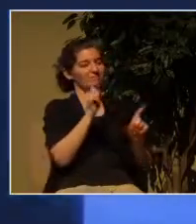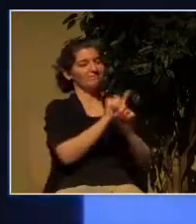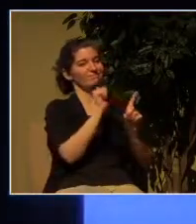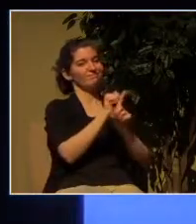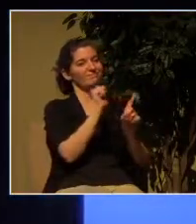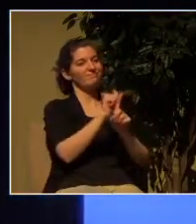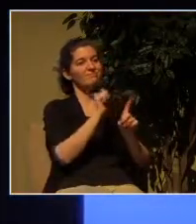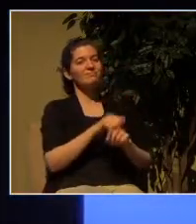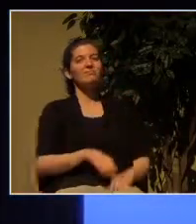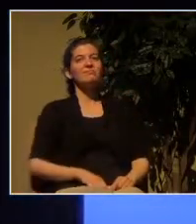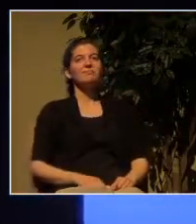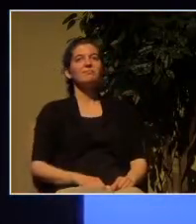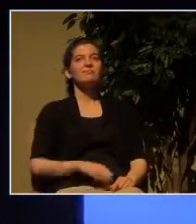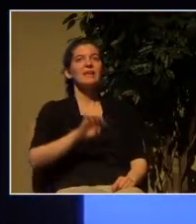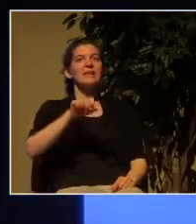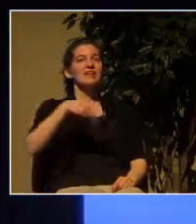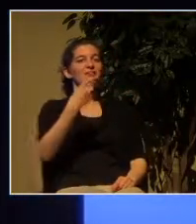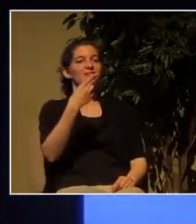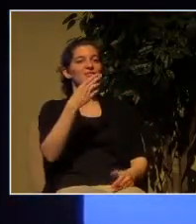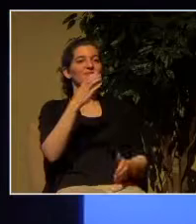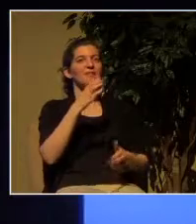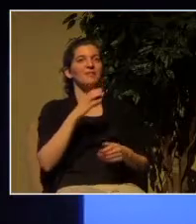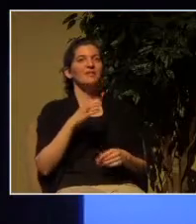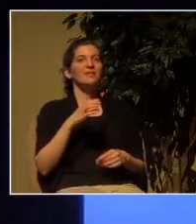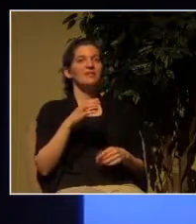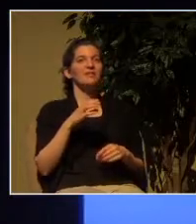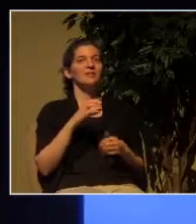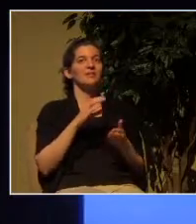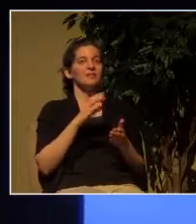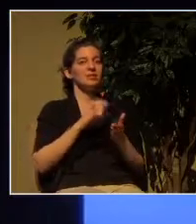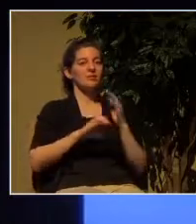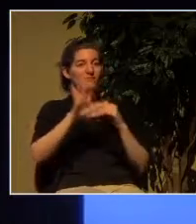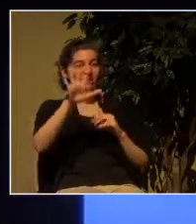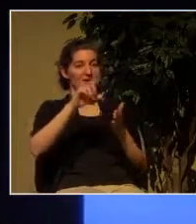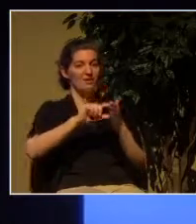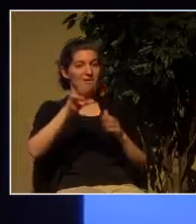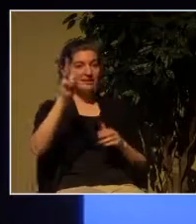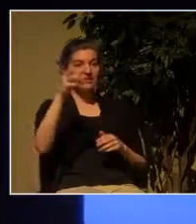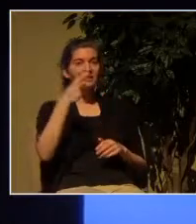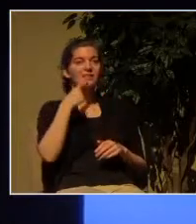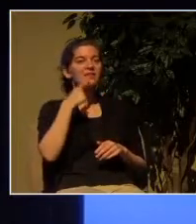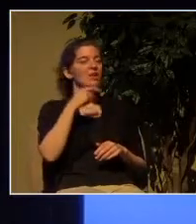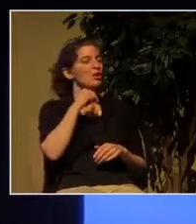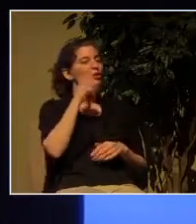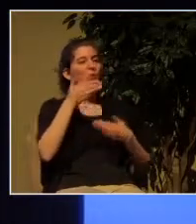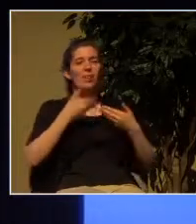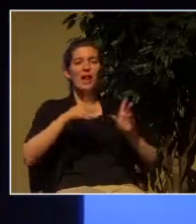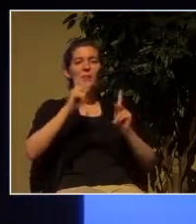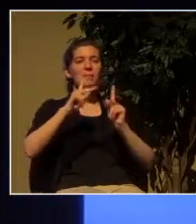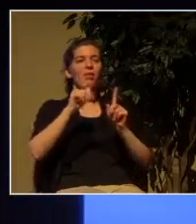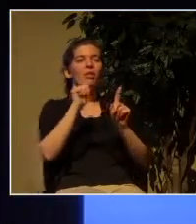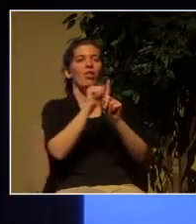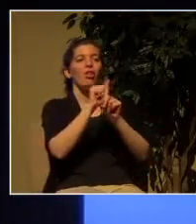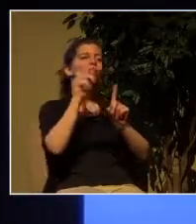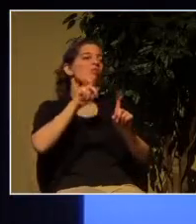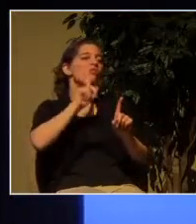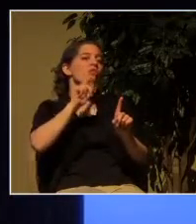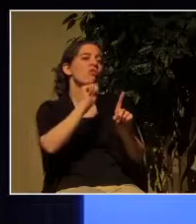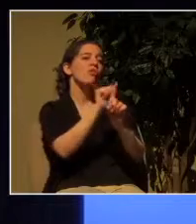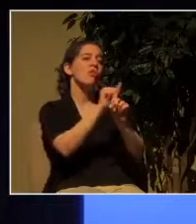no one deceive you with empty words for because of such things that is that whole list of the works of the flesh